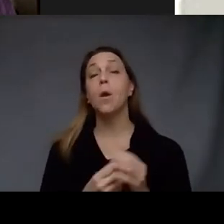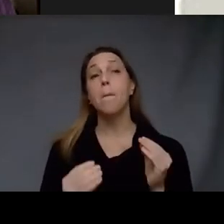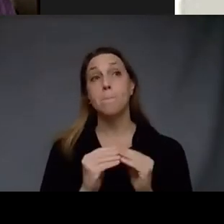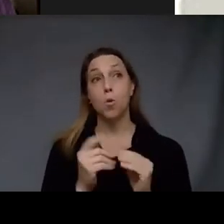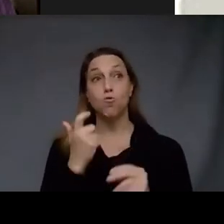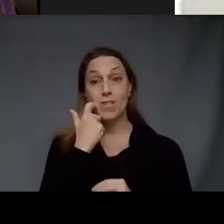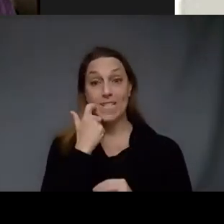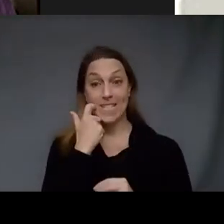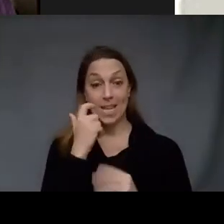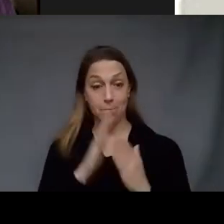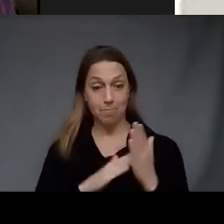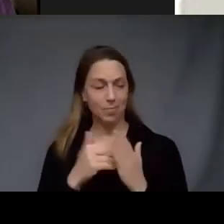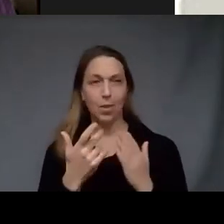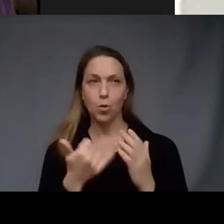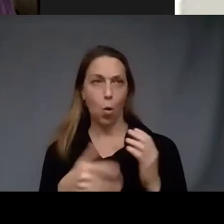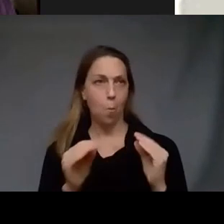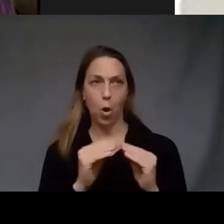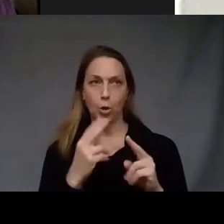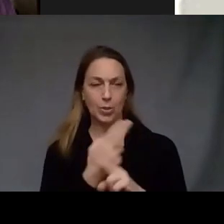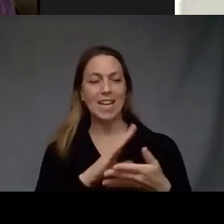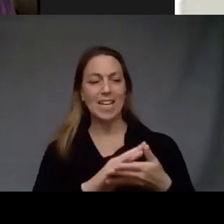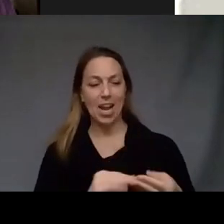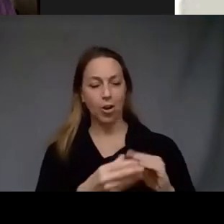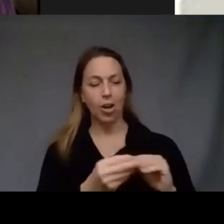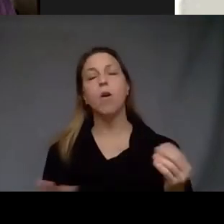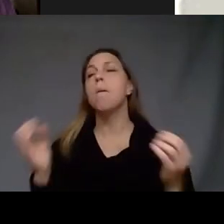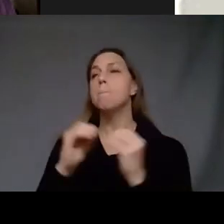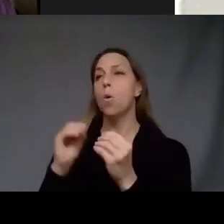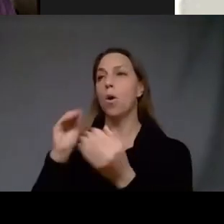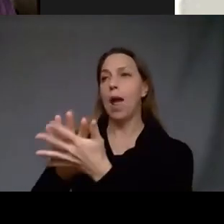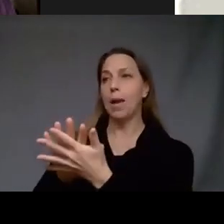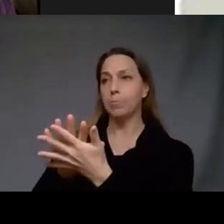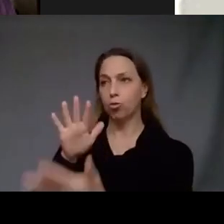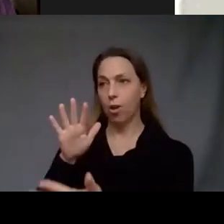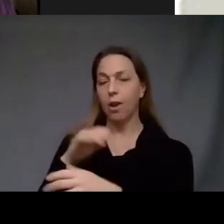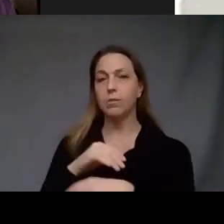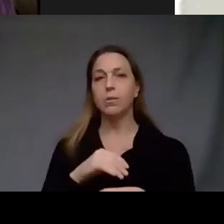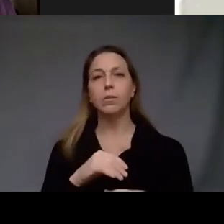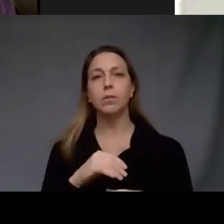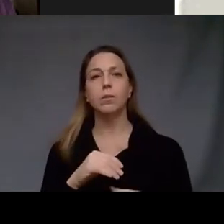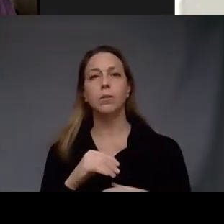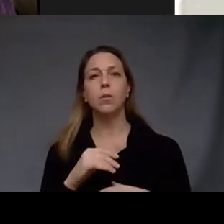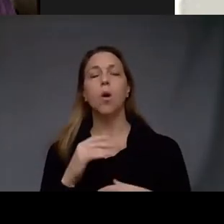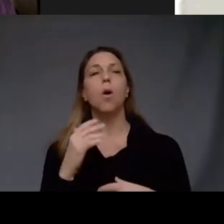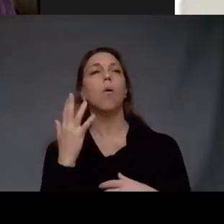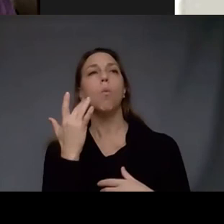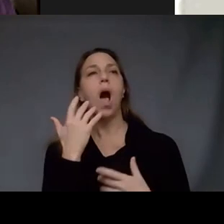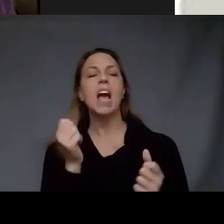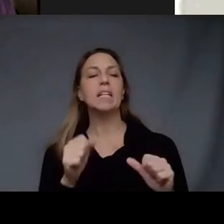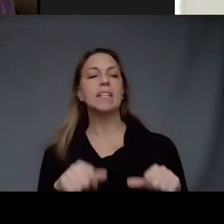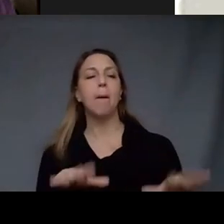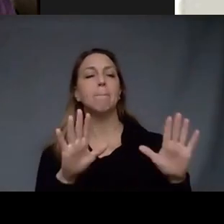no longer using narrative elements and instead are focused on more abstract concerns what gave you up what made you give up